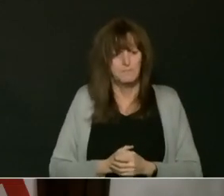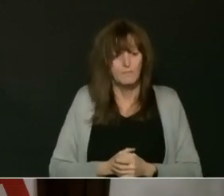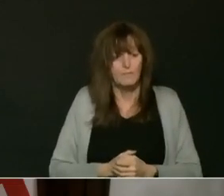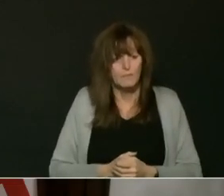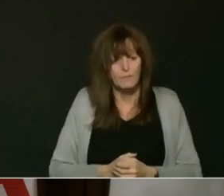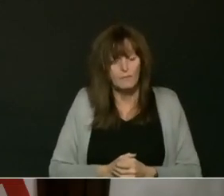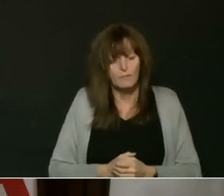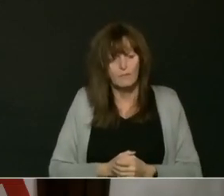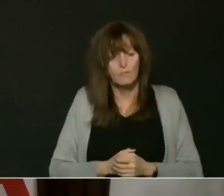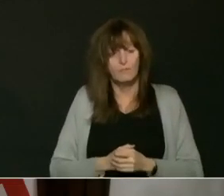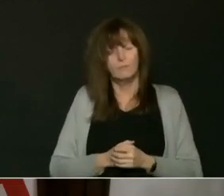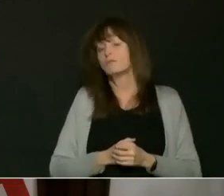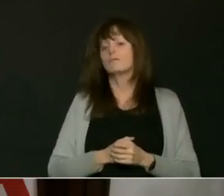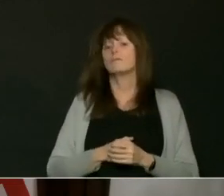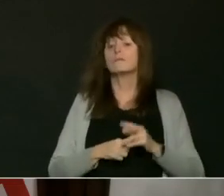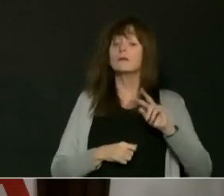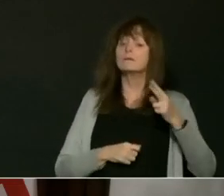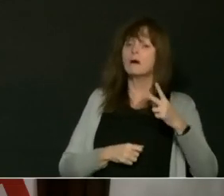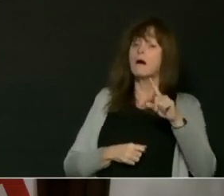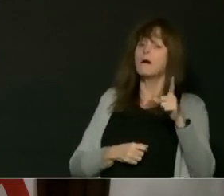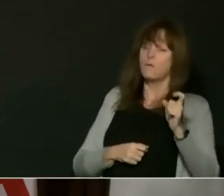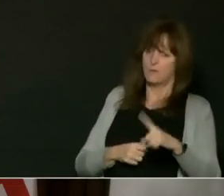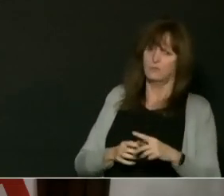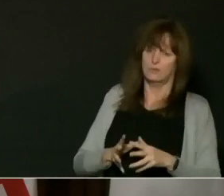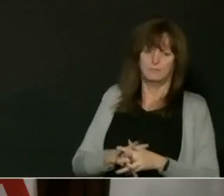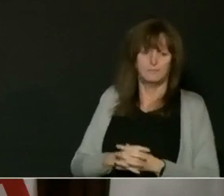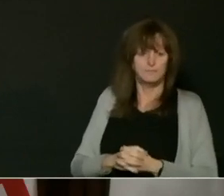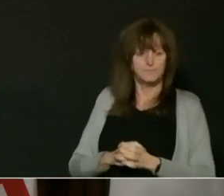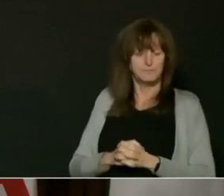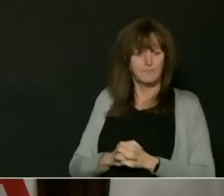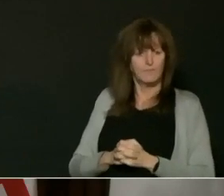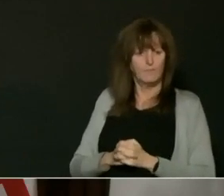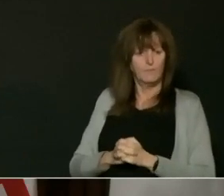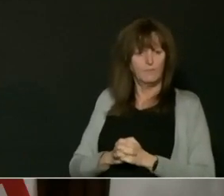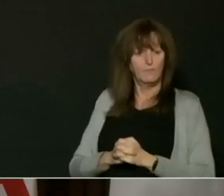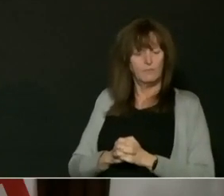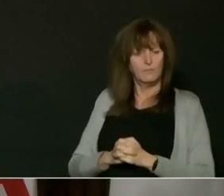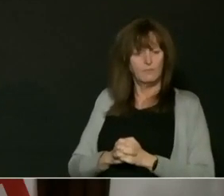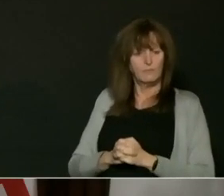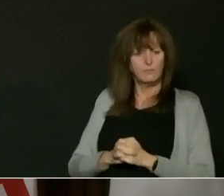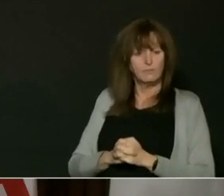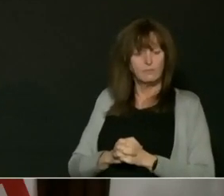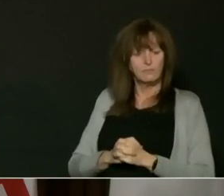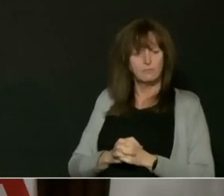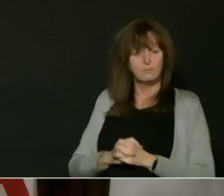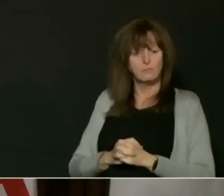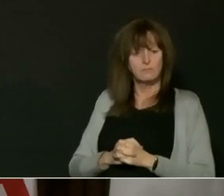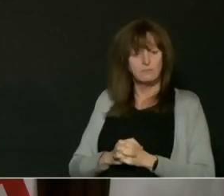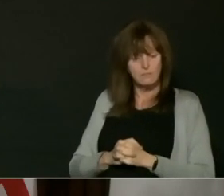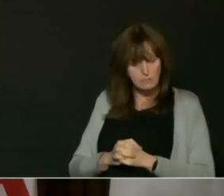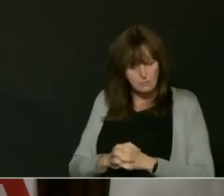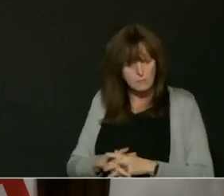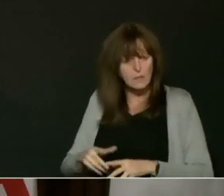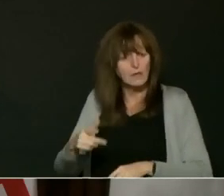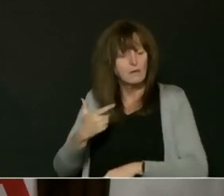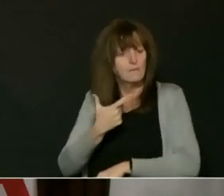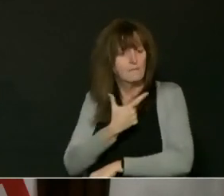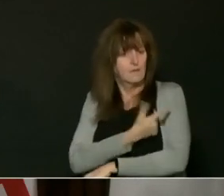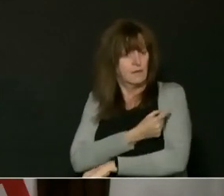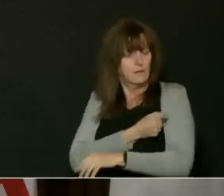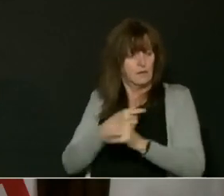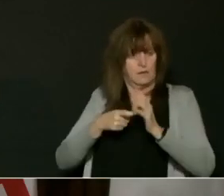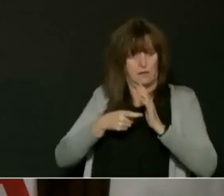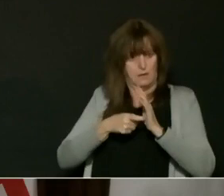what I asked about the other vaccine mandates for professions, essentially, that they could be gone as soon